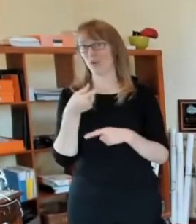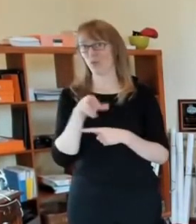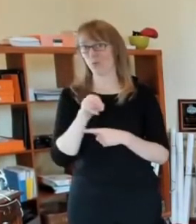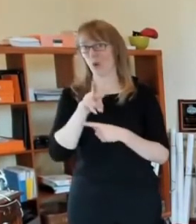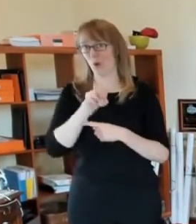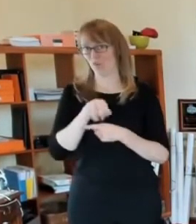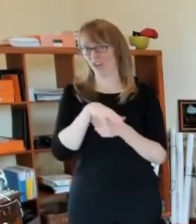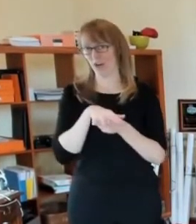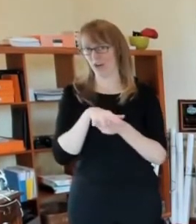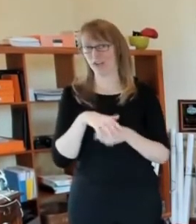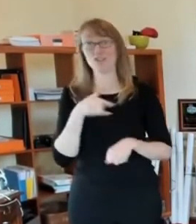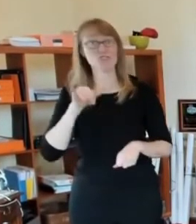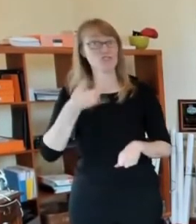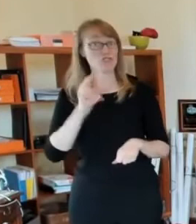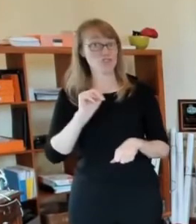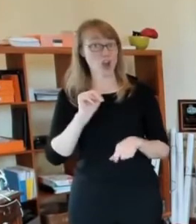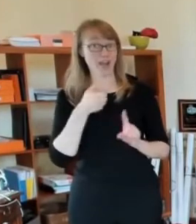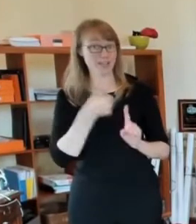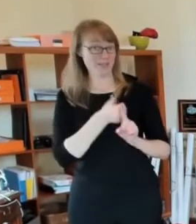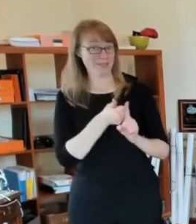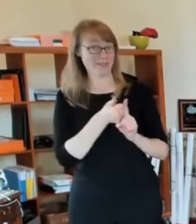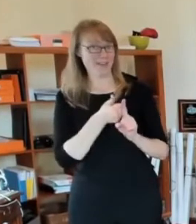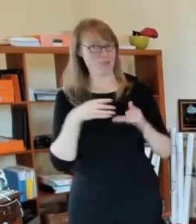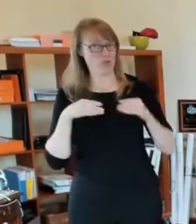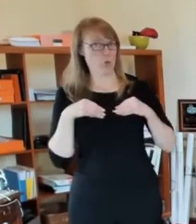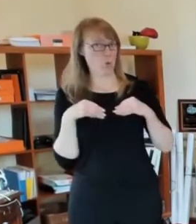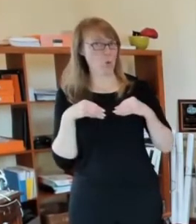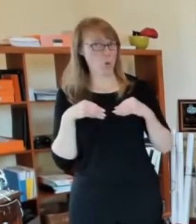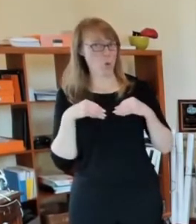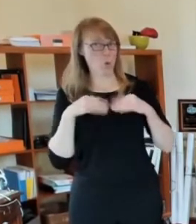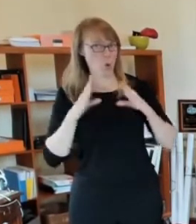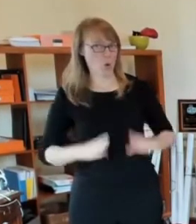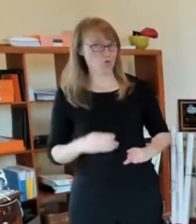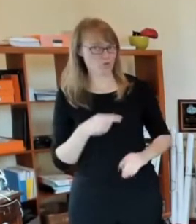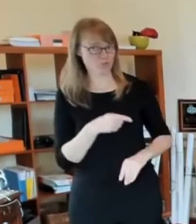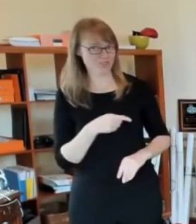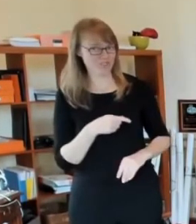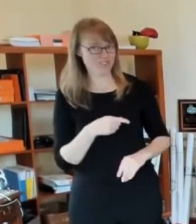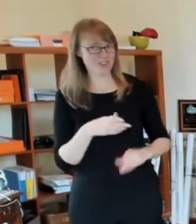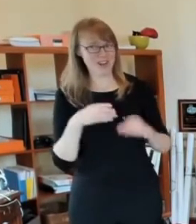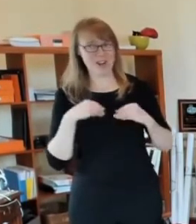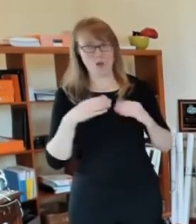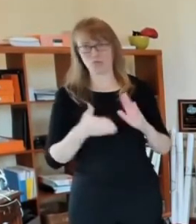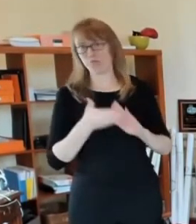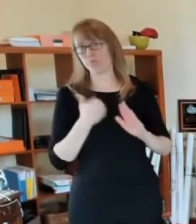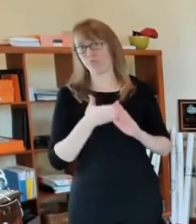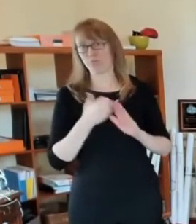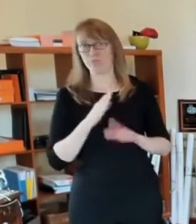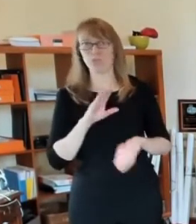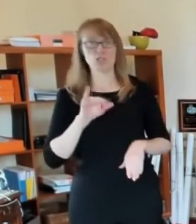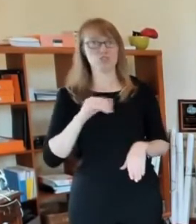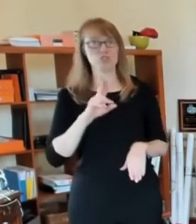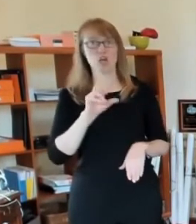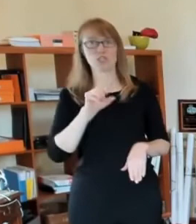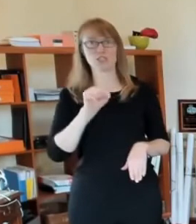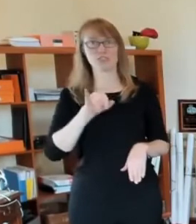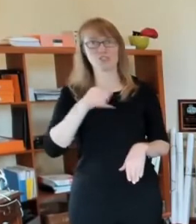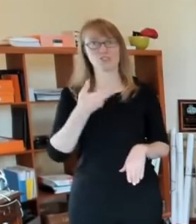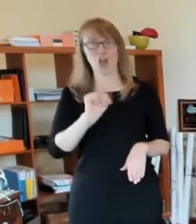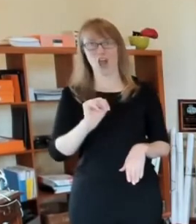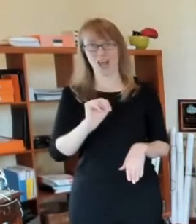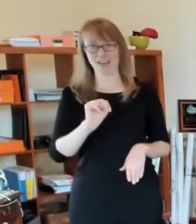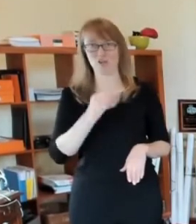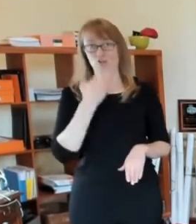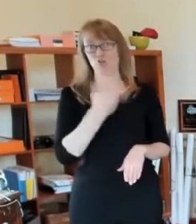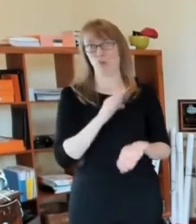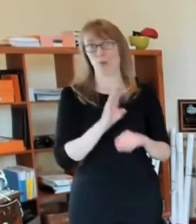individual who runs just John and just Johns and has for a long time very good business. And I just think